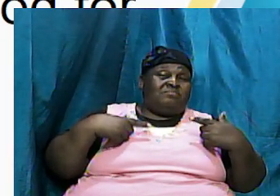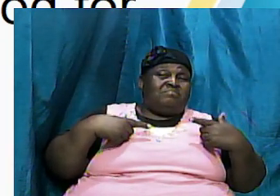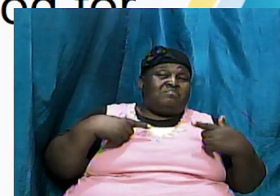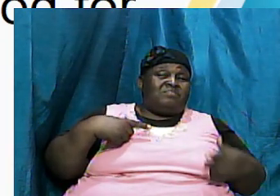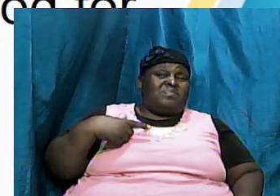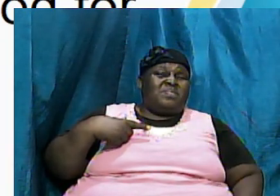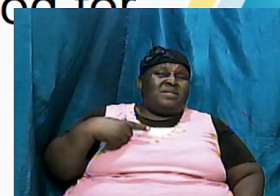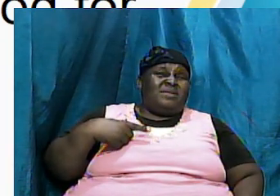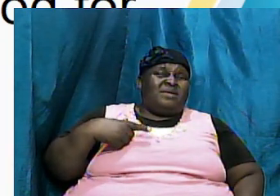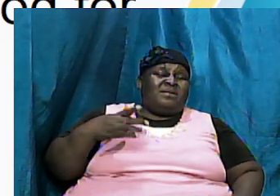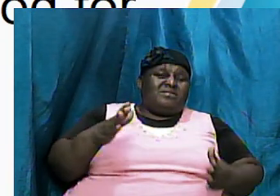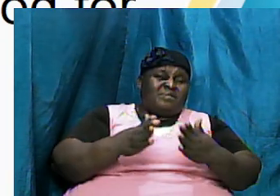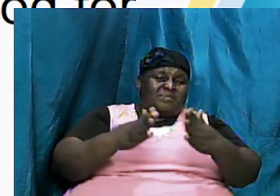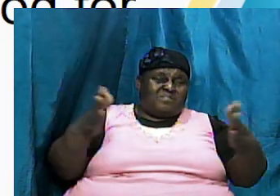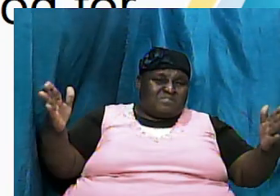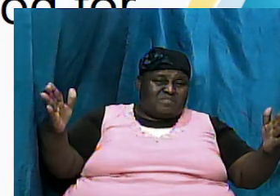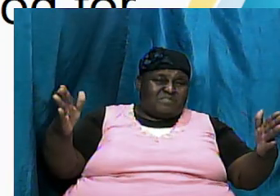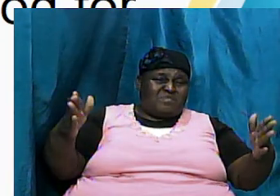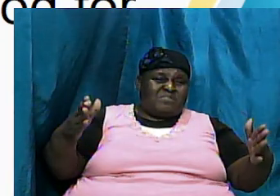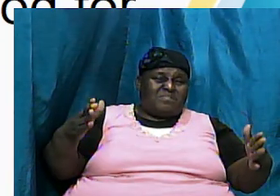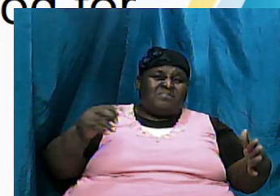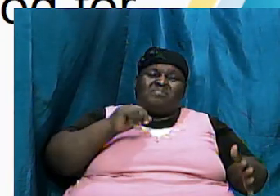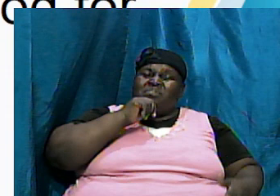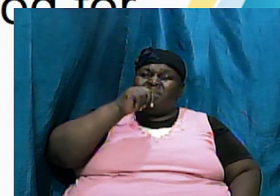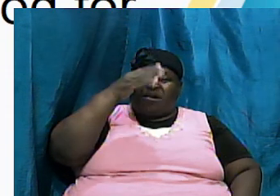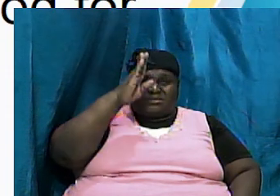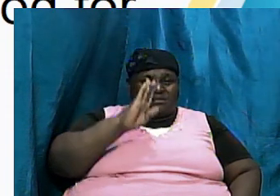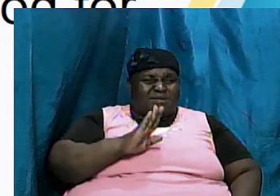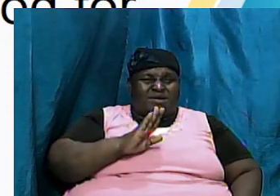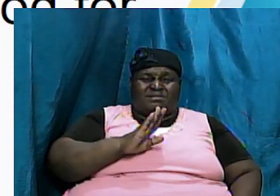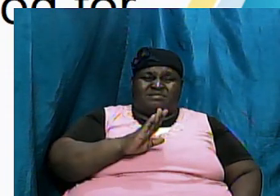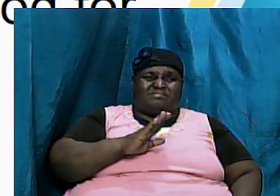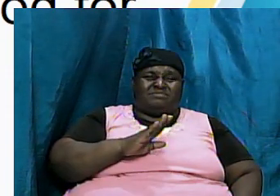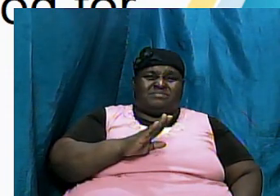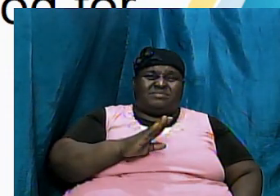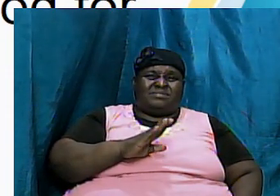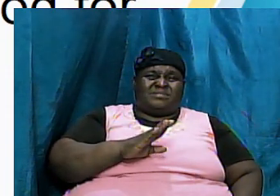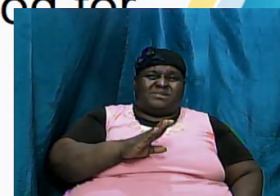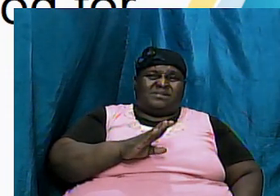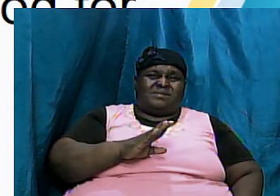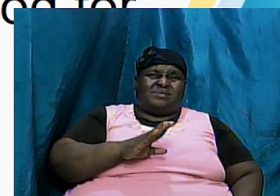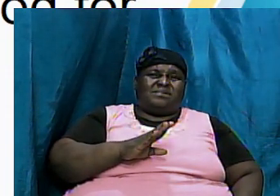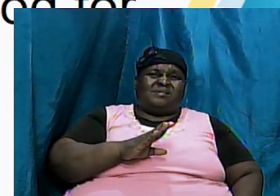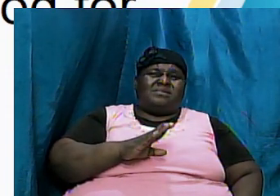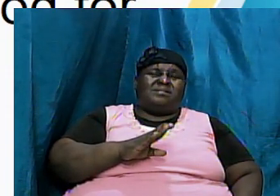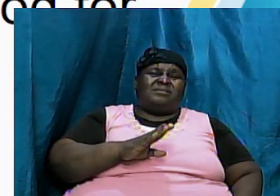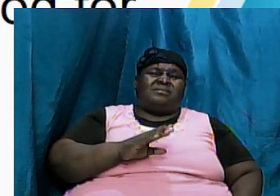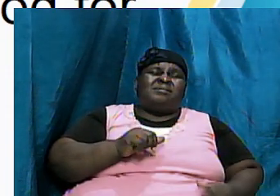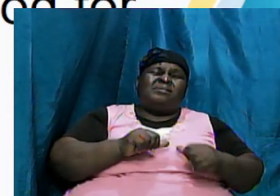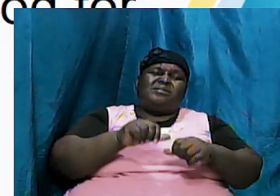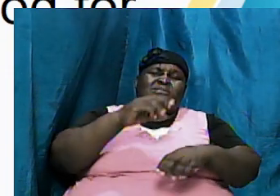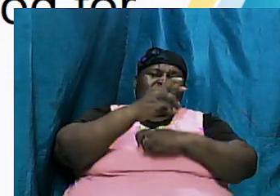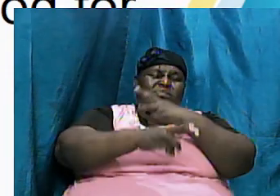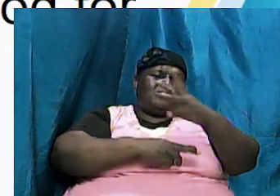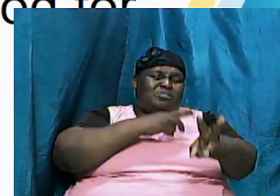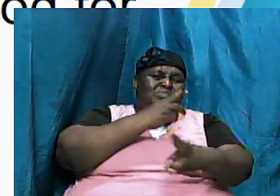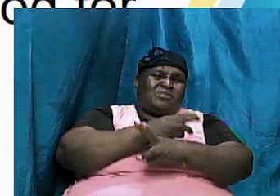generally ungodly they were pursuing worldly pleasures